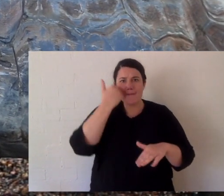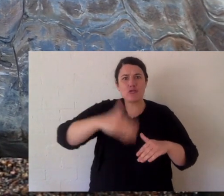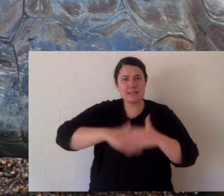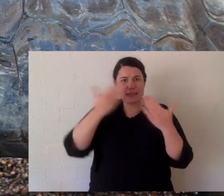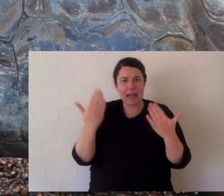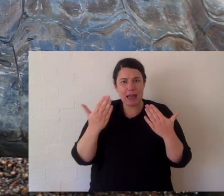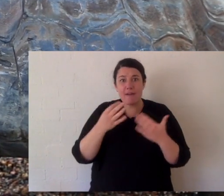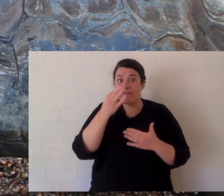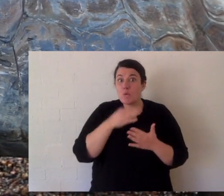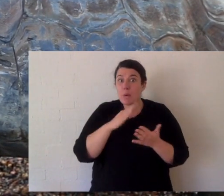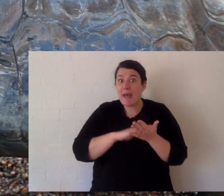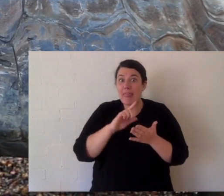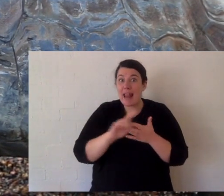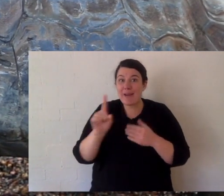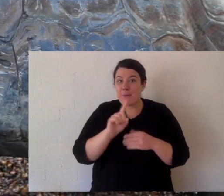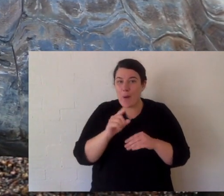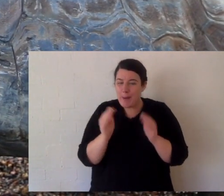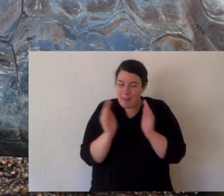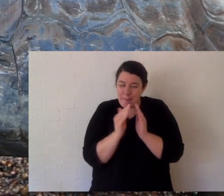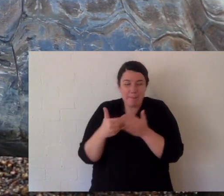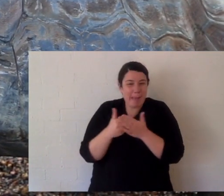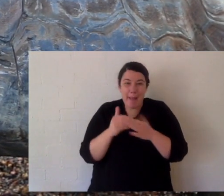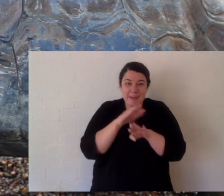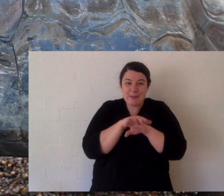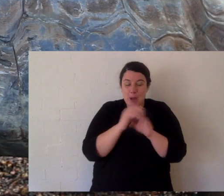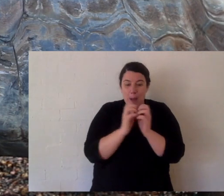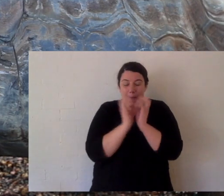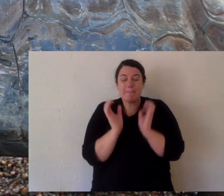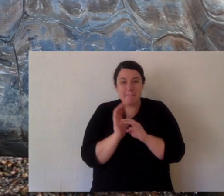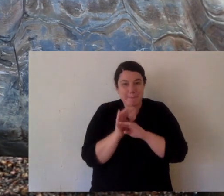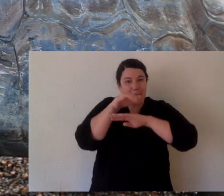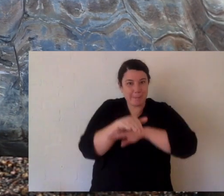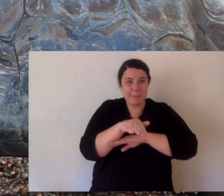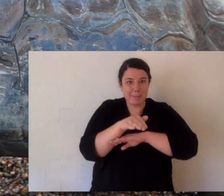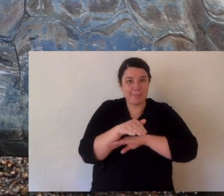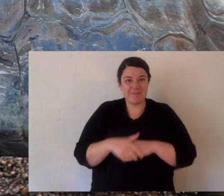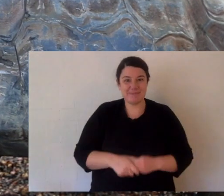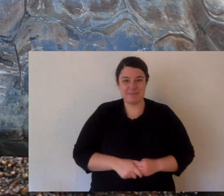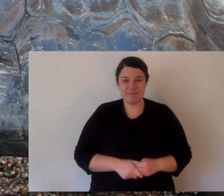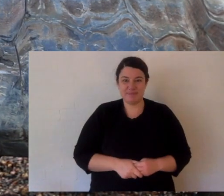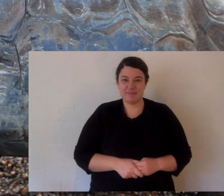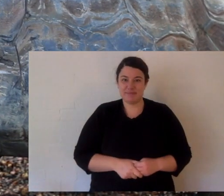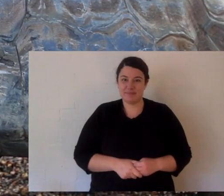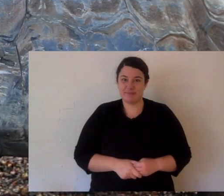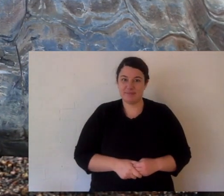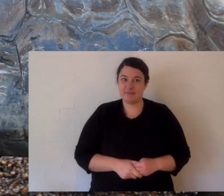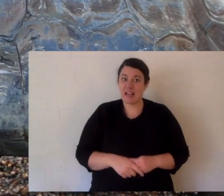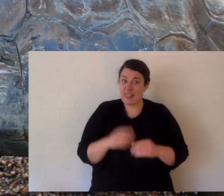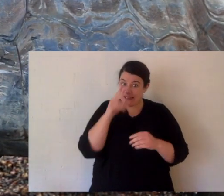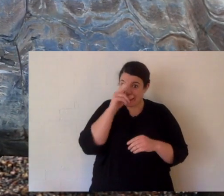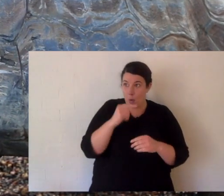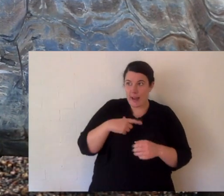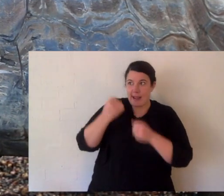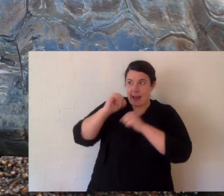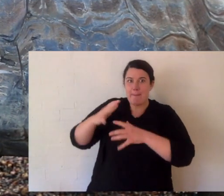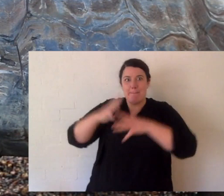and after a couple of months, little Galapagos tortoises hatch, and even though they're tiny, they've got to stay out of the way of a